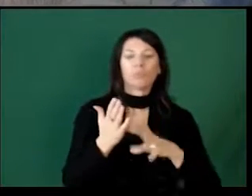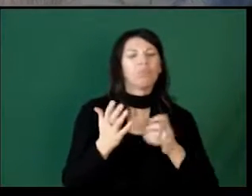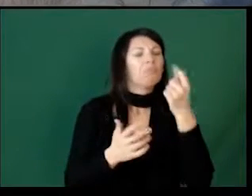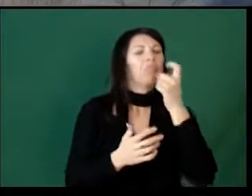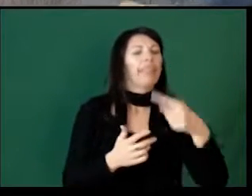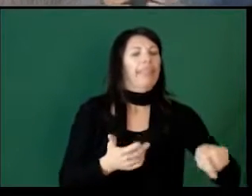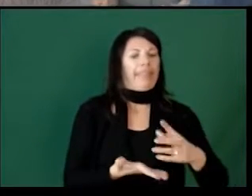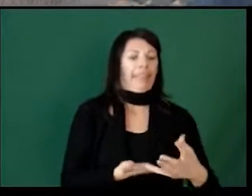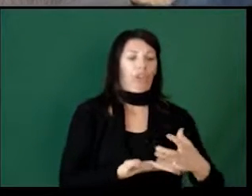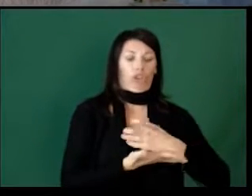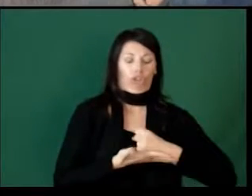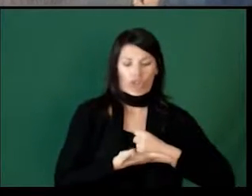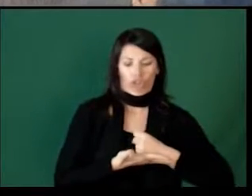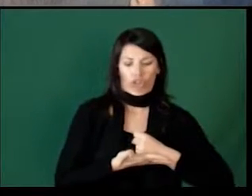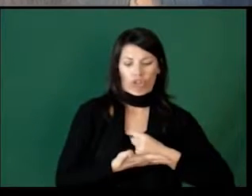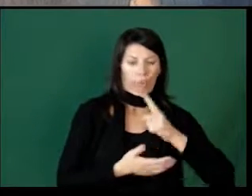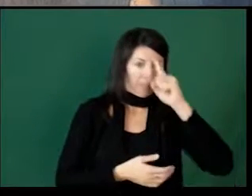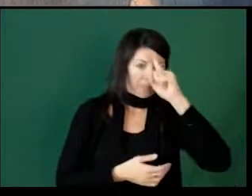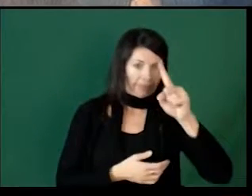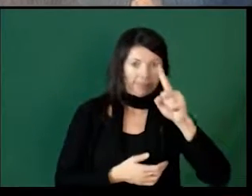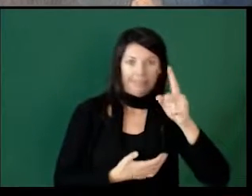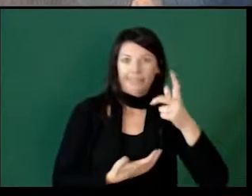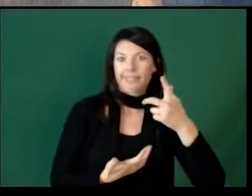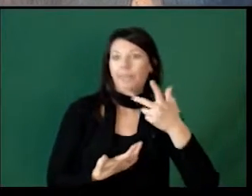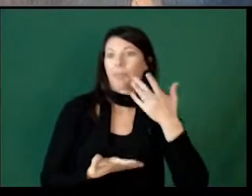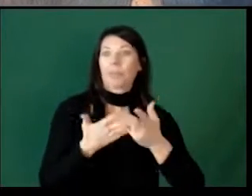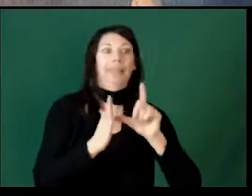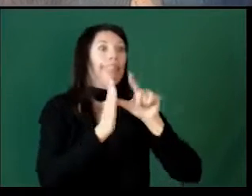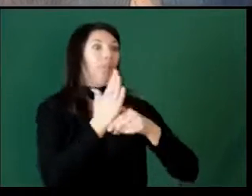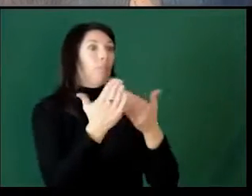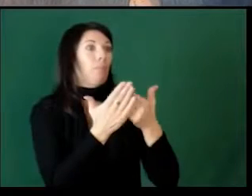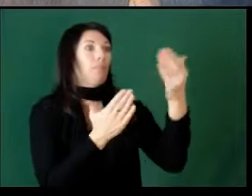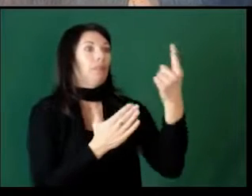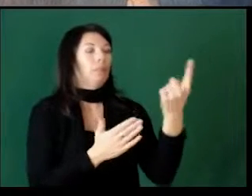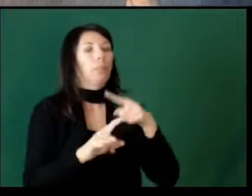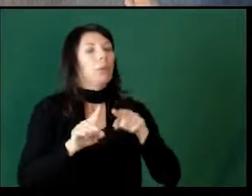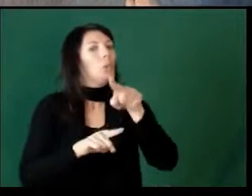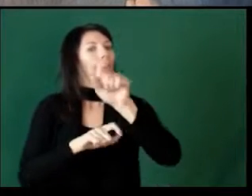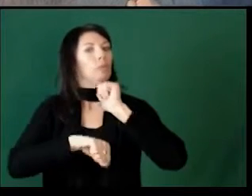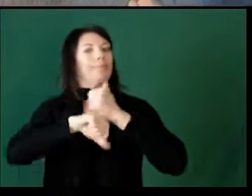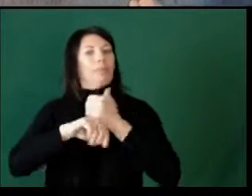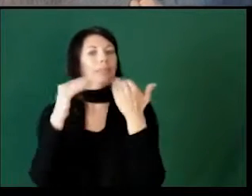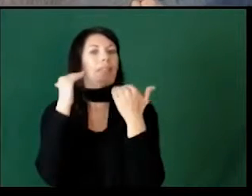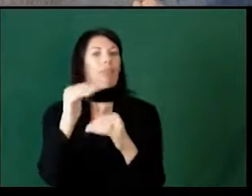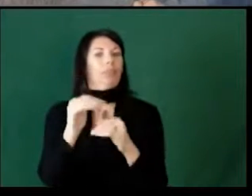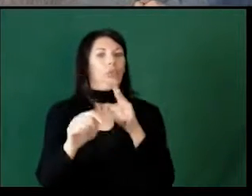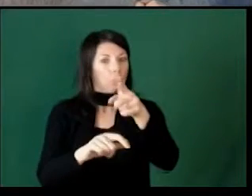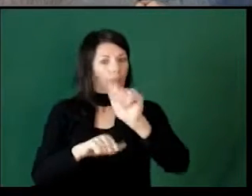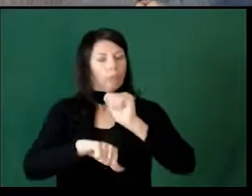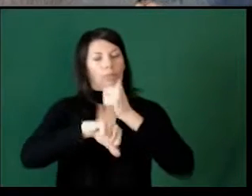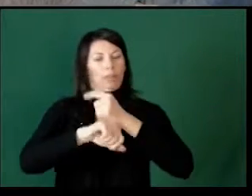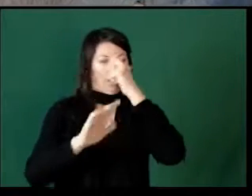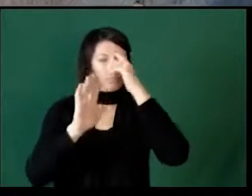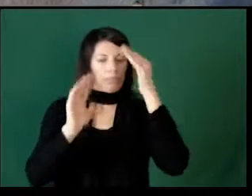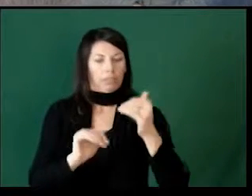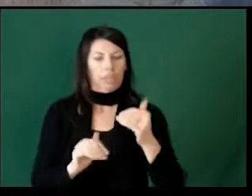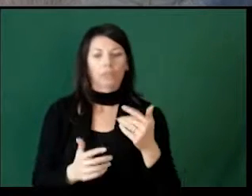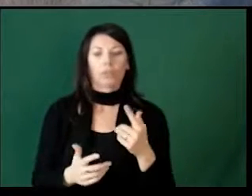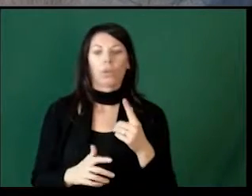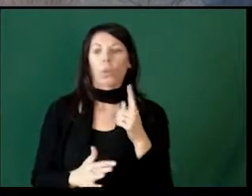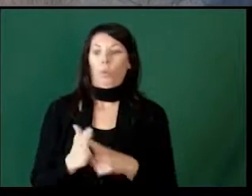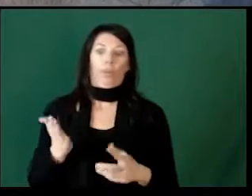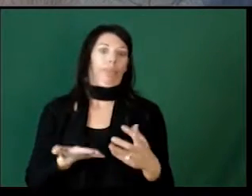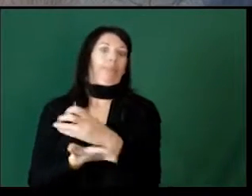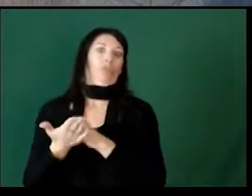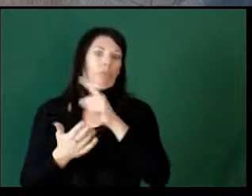students like to, they can earn pennies towards something that they would like to buy. But again, you have to set up that limit, set up that expectation